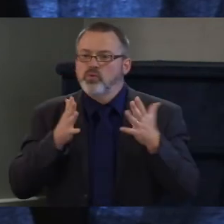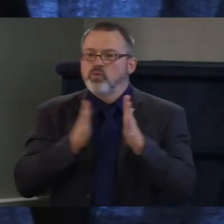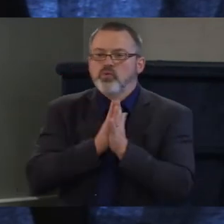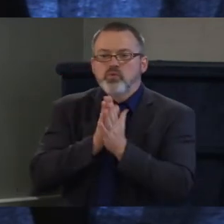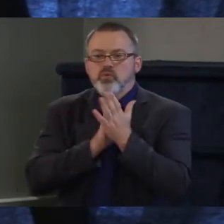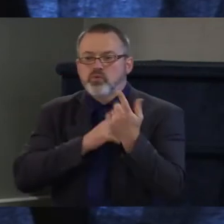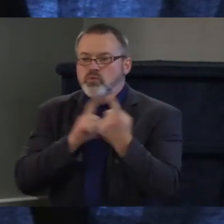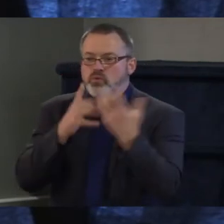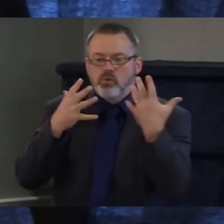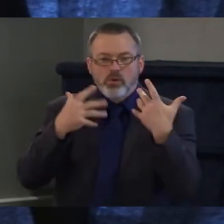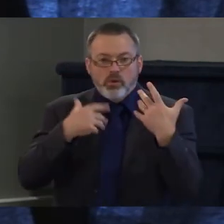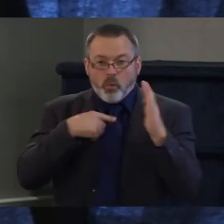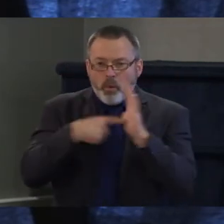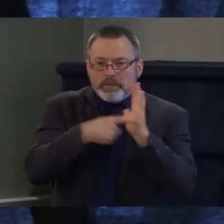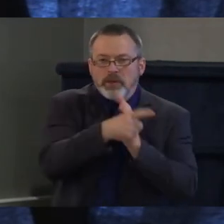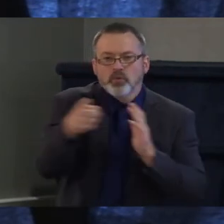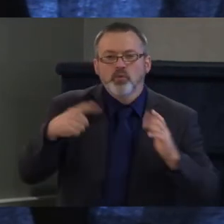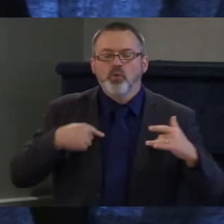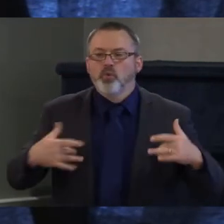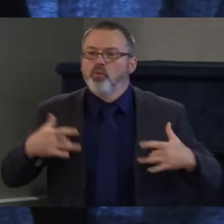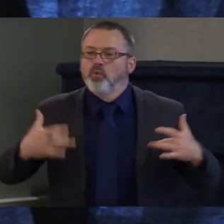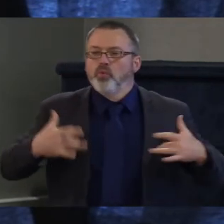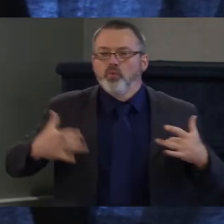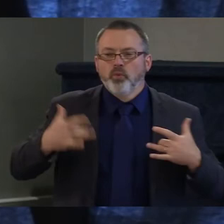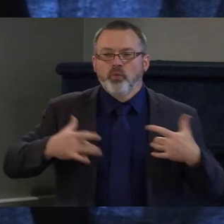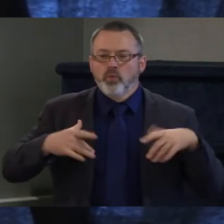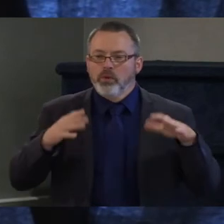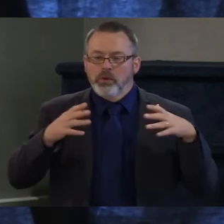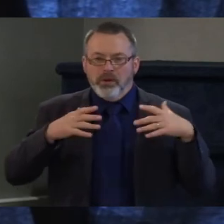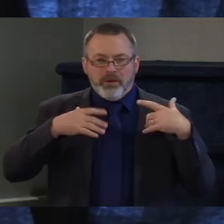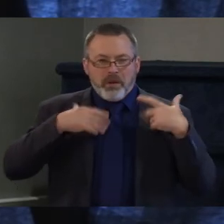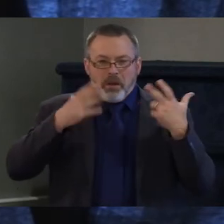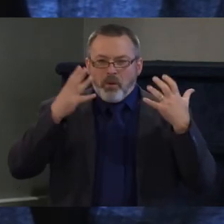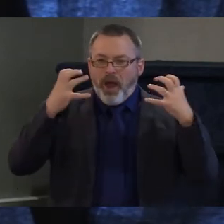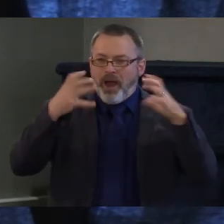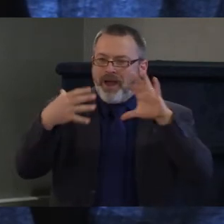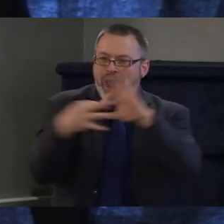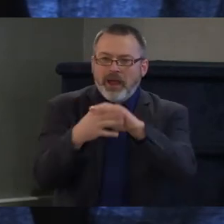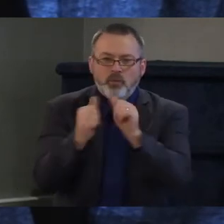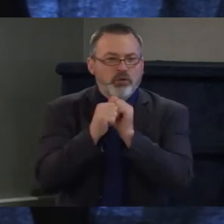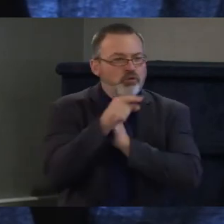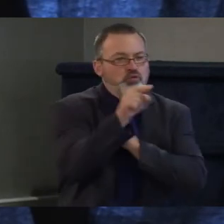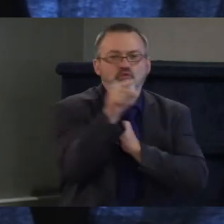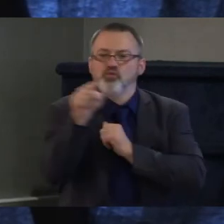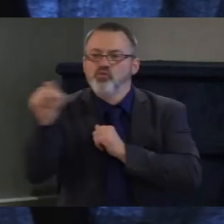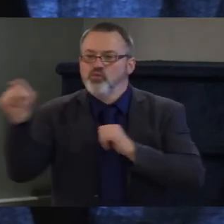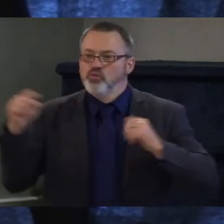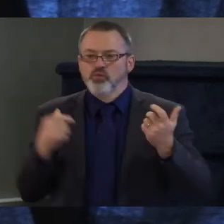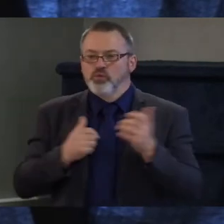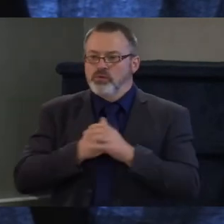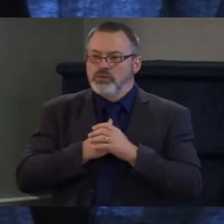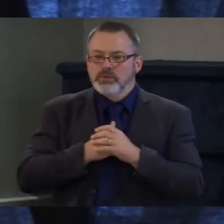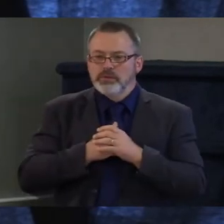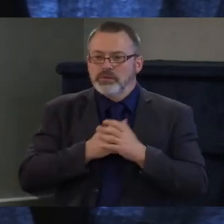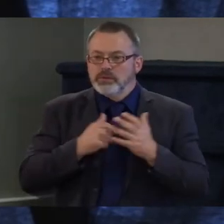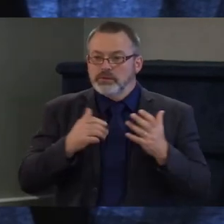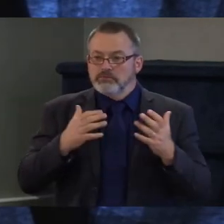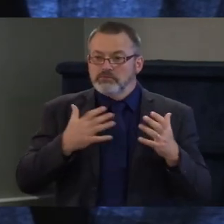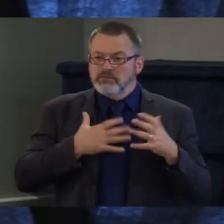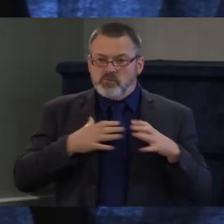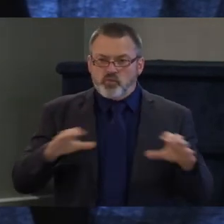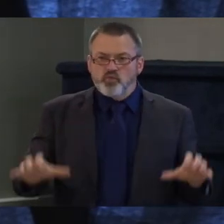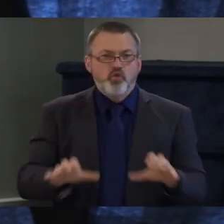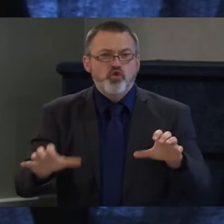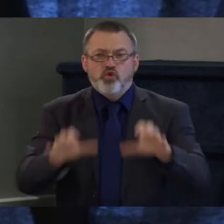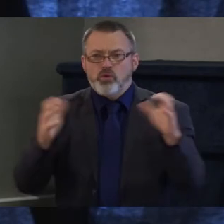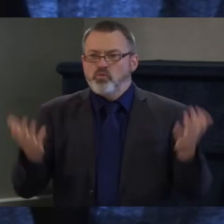and i'm a relationship builder and any work that i do on this front is going to